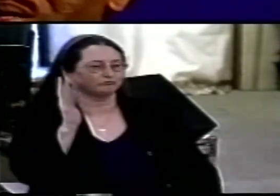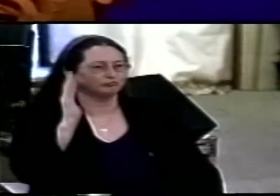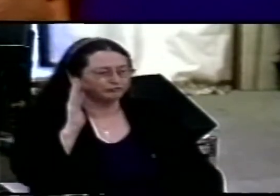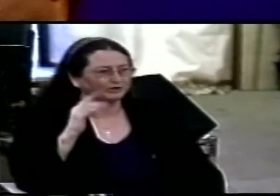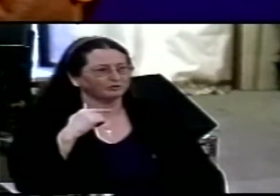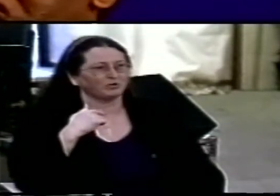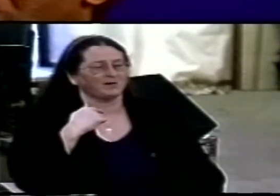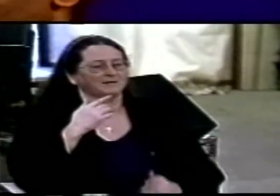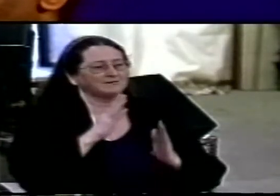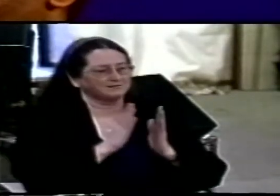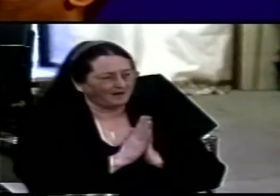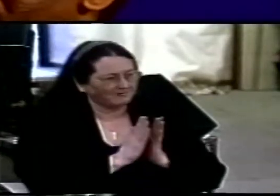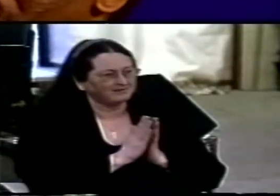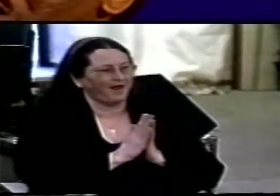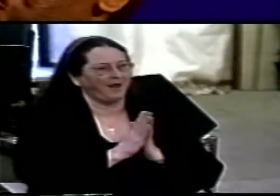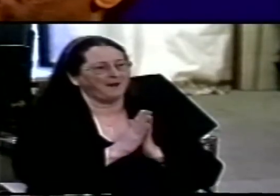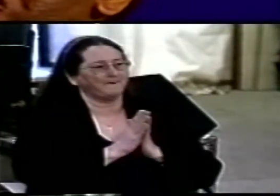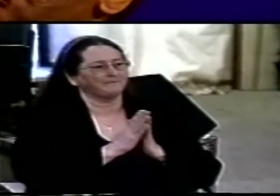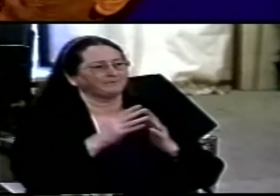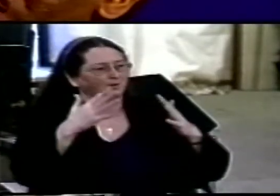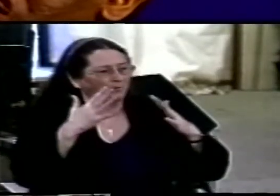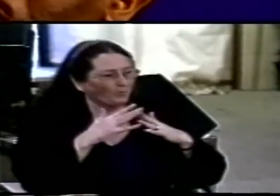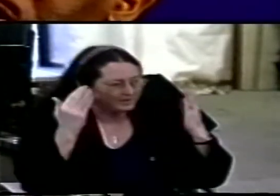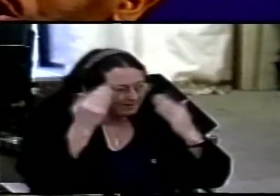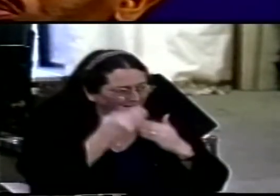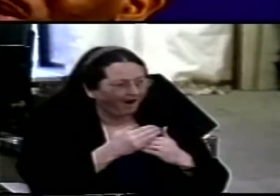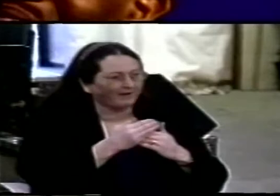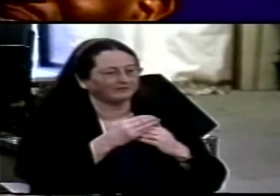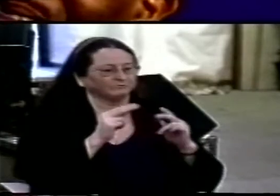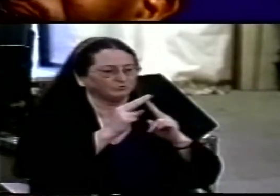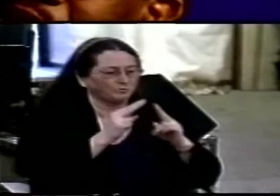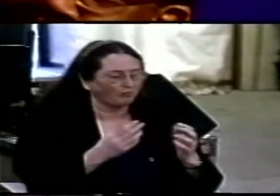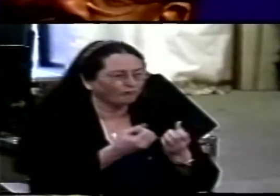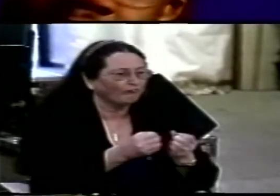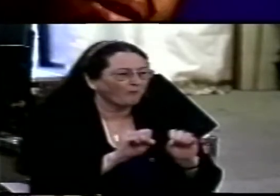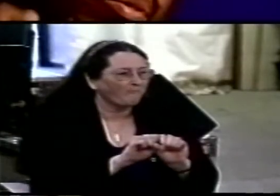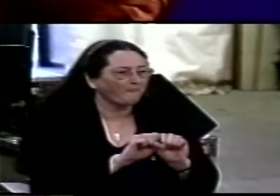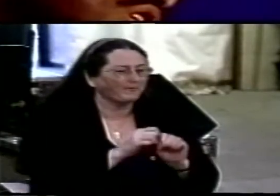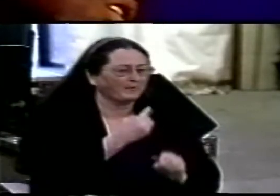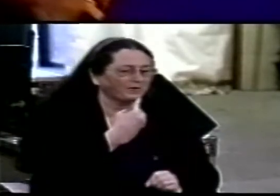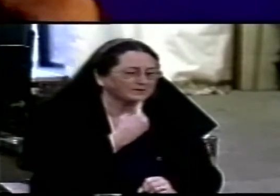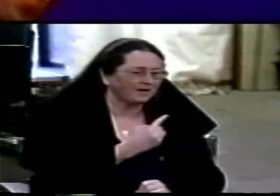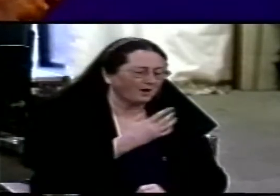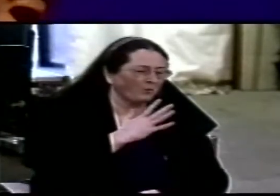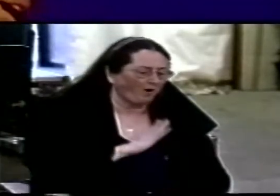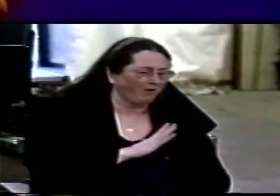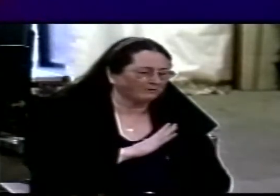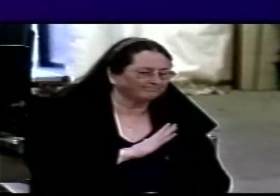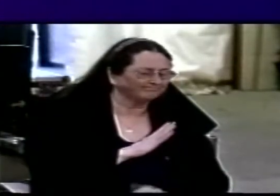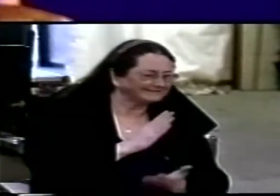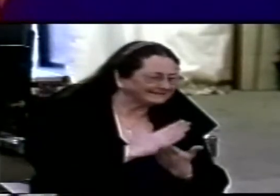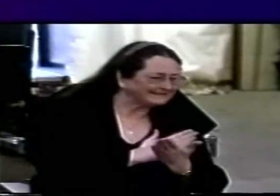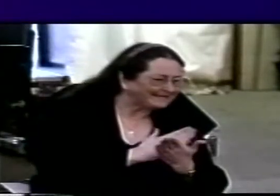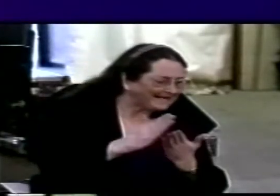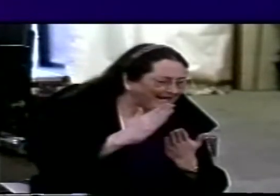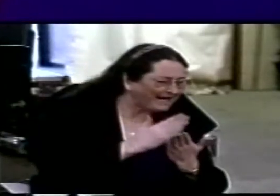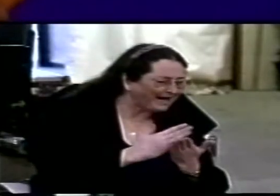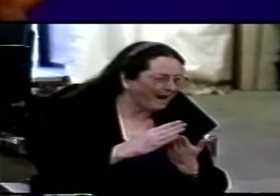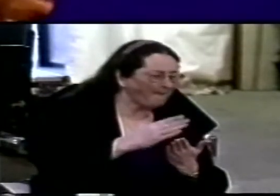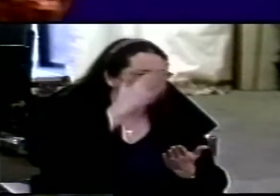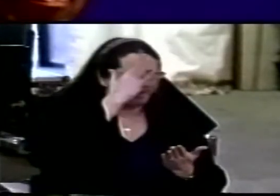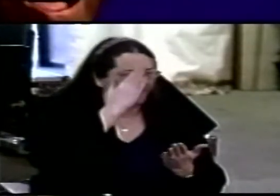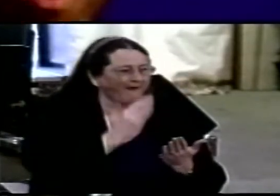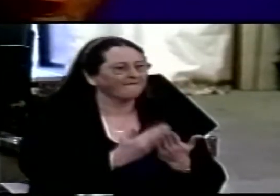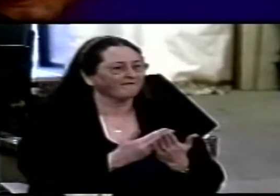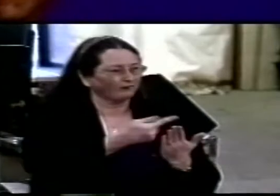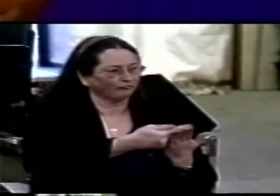after Sunday midweek in house groups and so on to present a credible word defined by an understanding